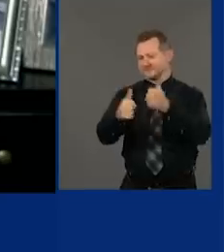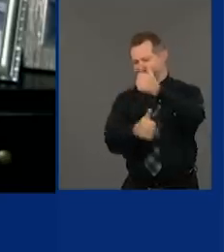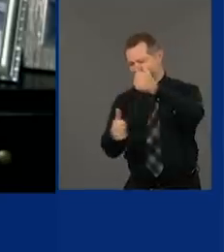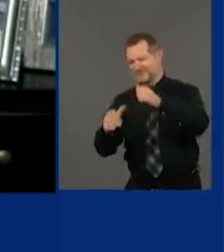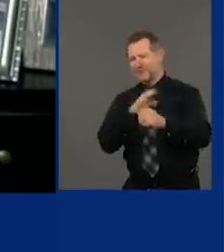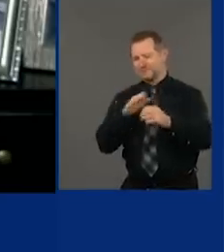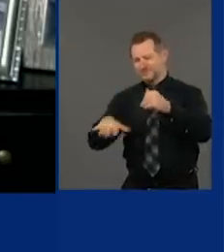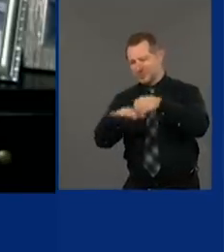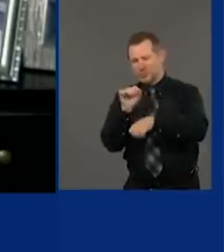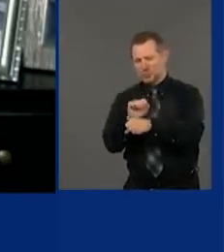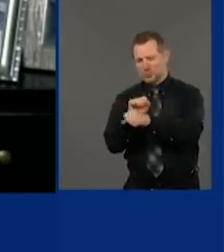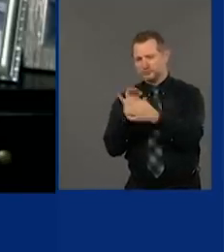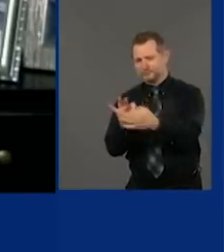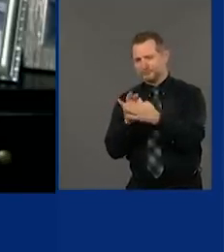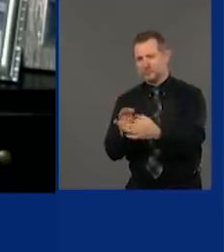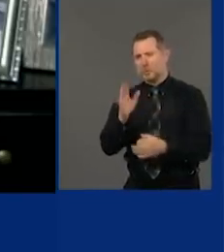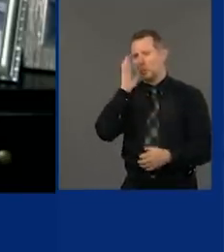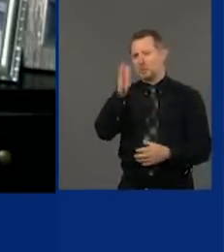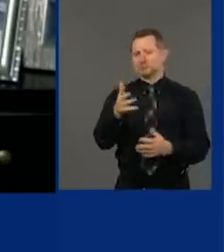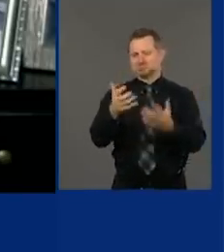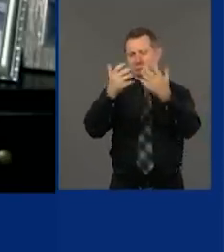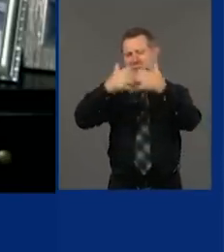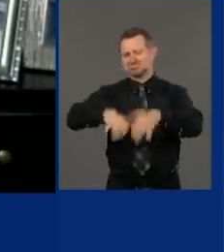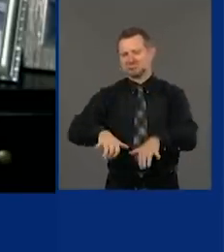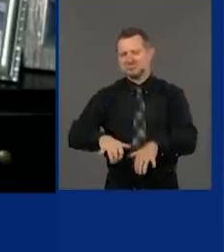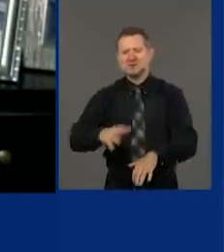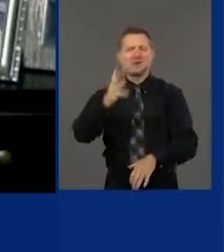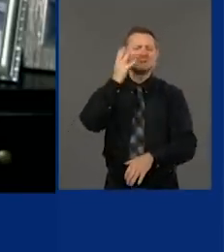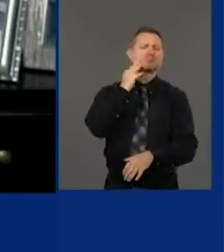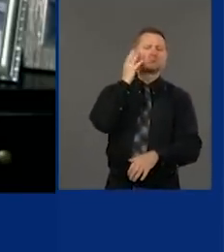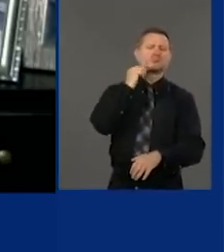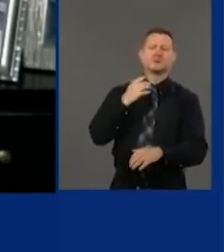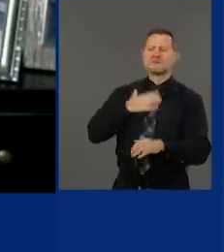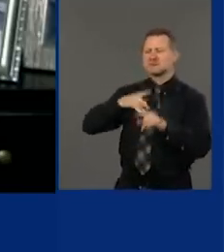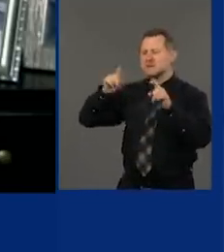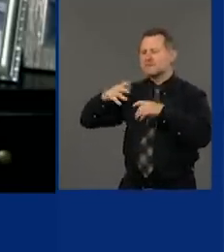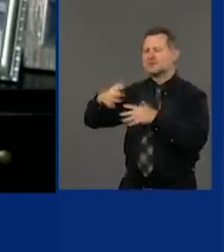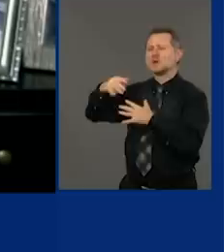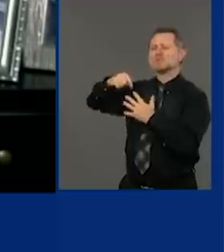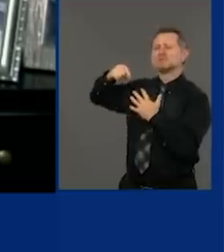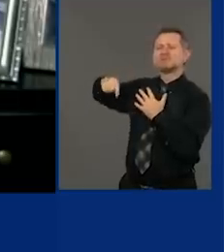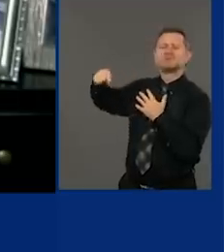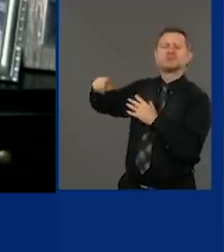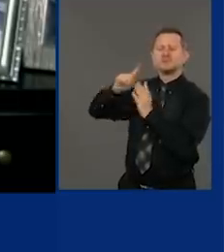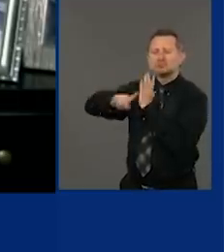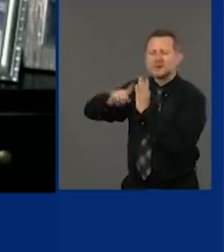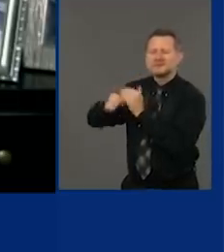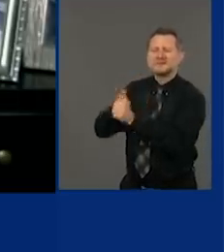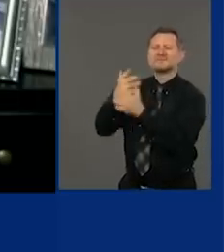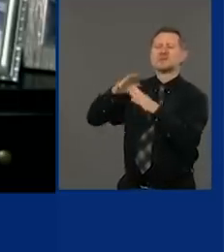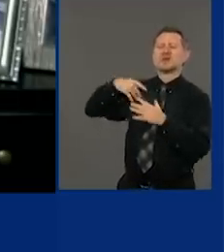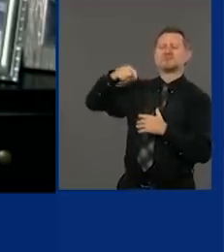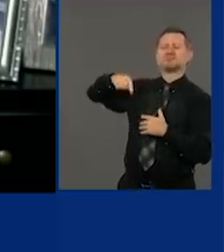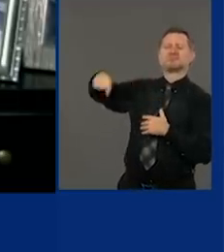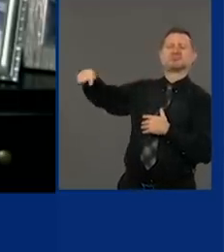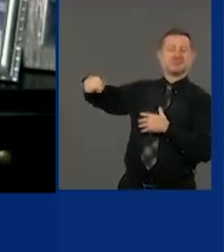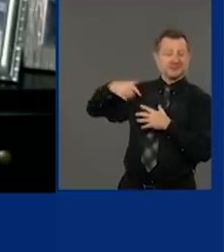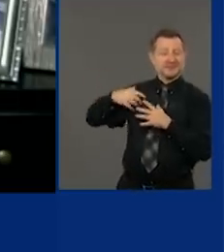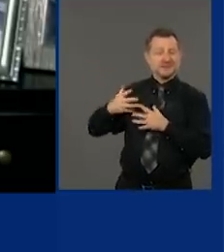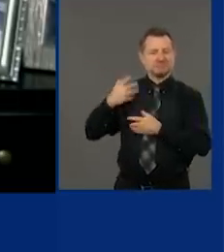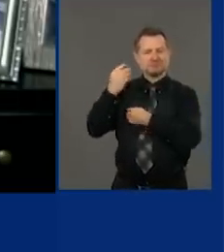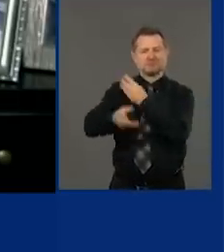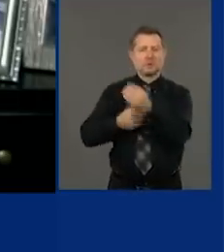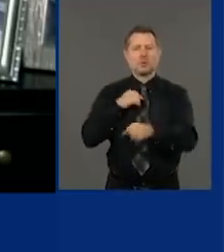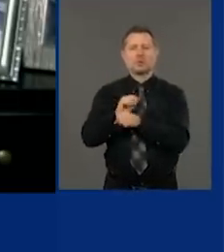we'll put together people who have done the testing for us and the contact tracing. We actually worked with Mike